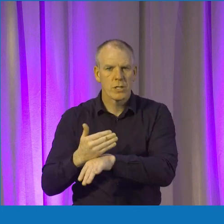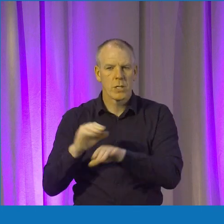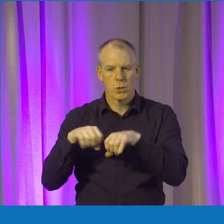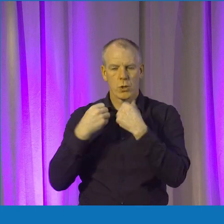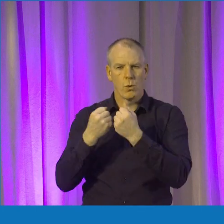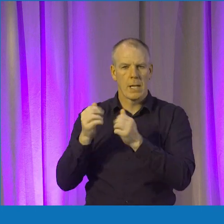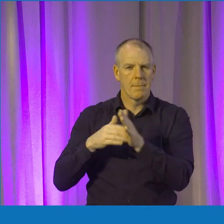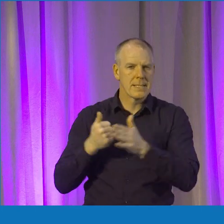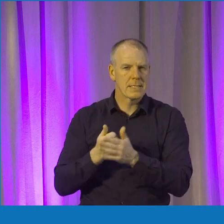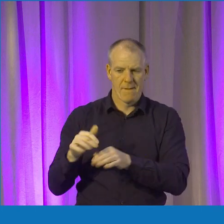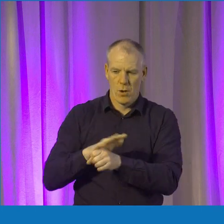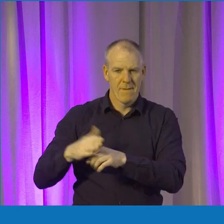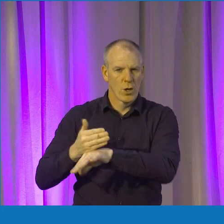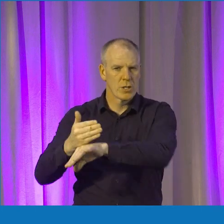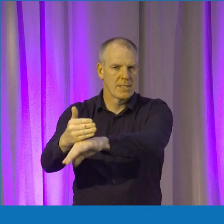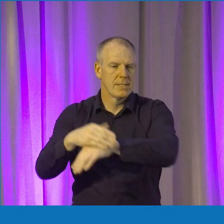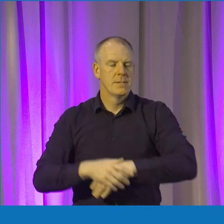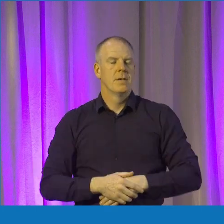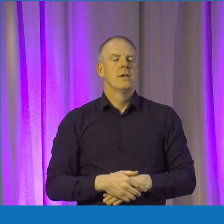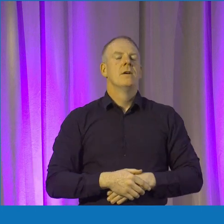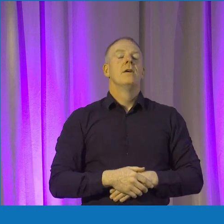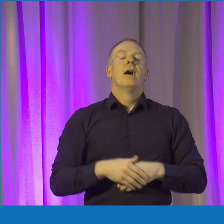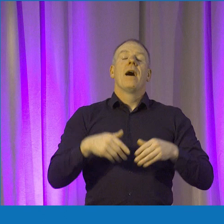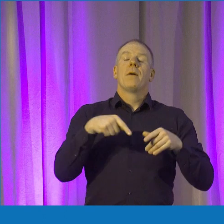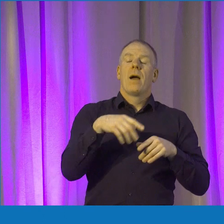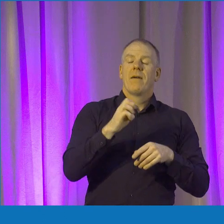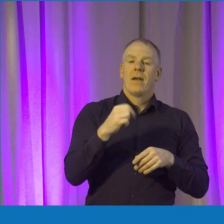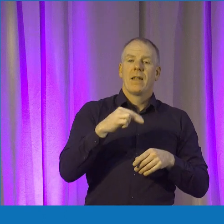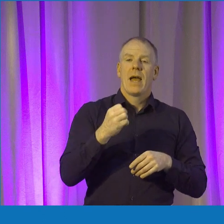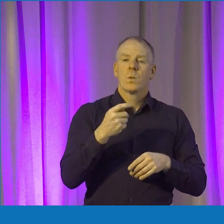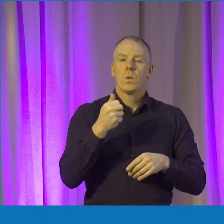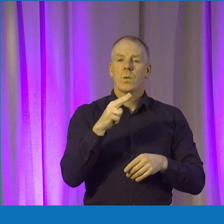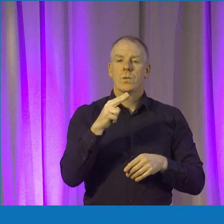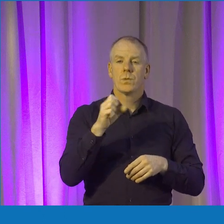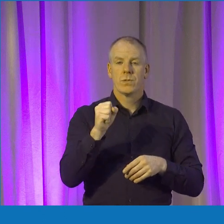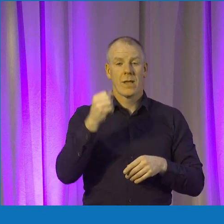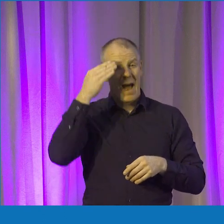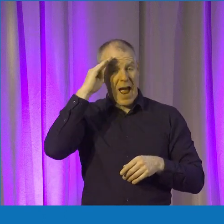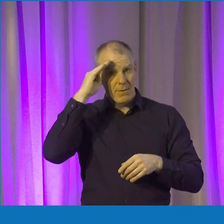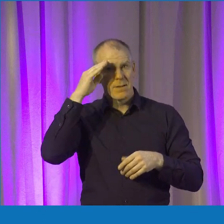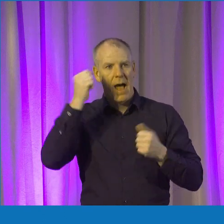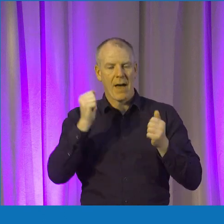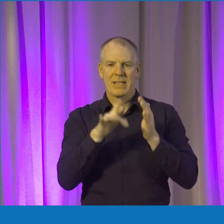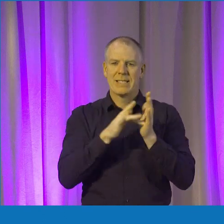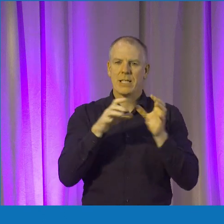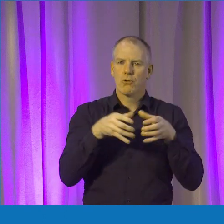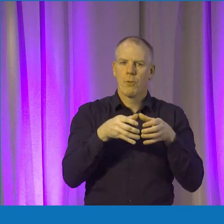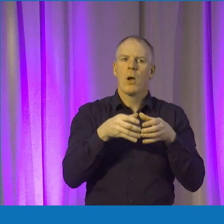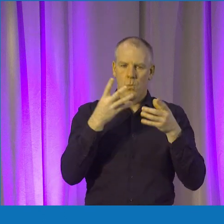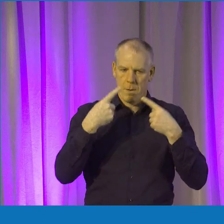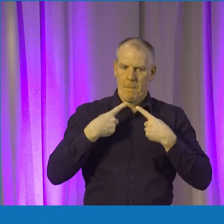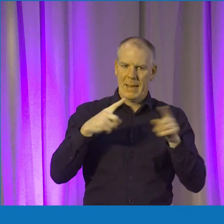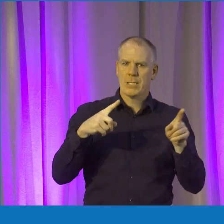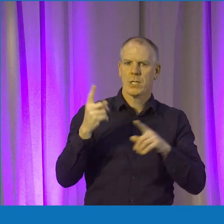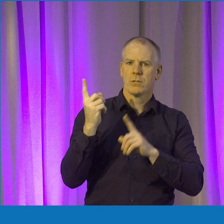enterprises. And then at the Enactus Ireland level, they work with Citigroup and they run a pitching competition